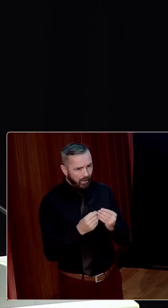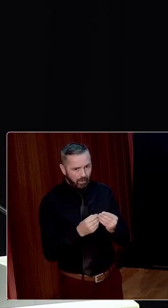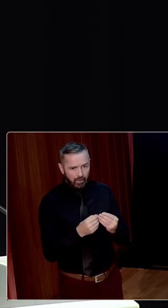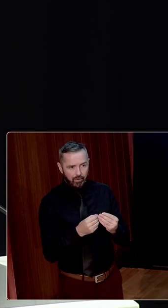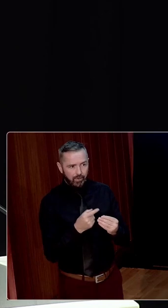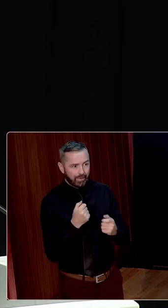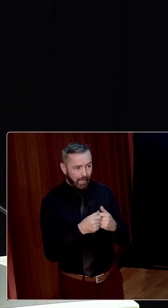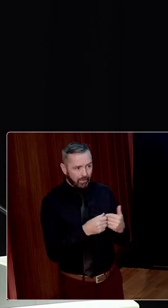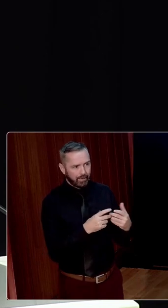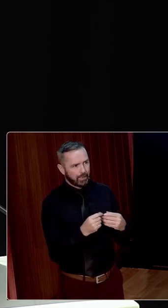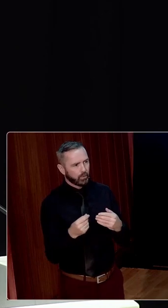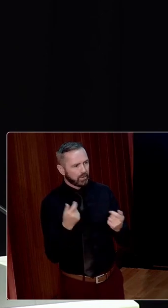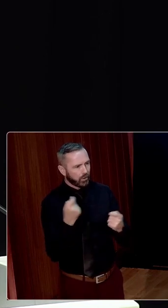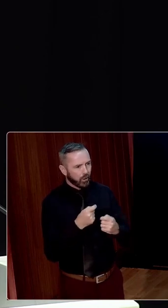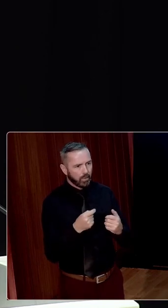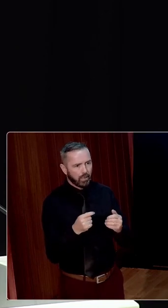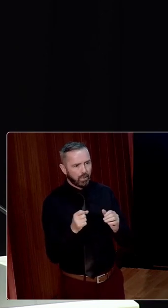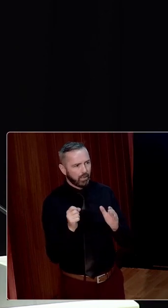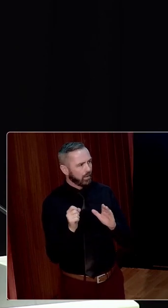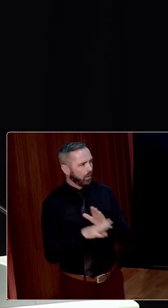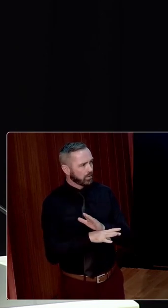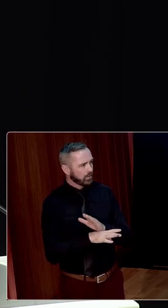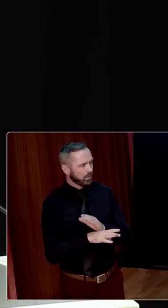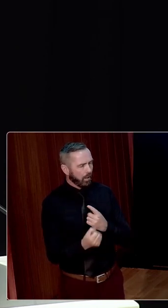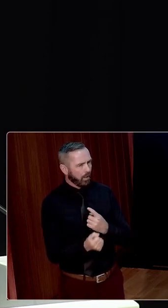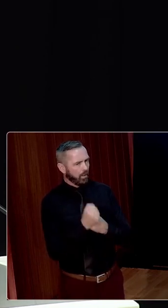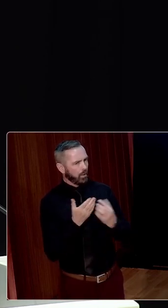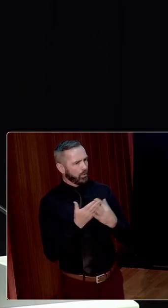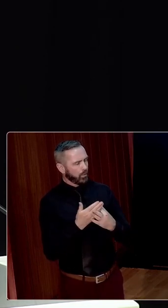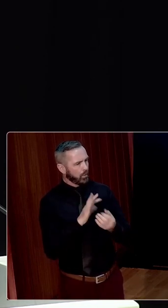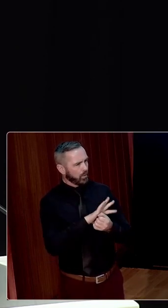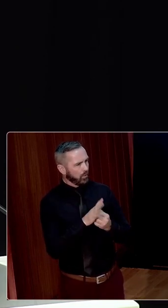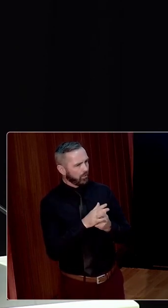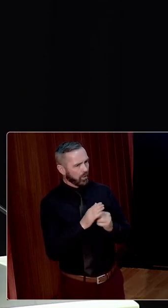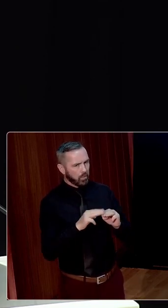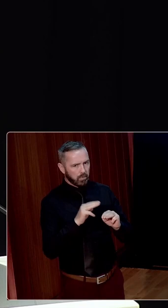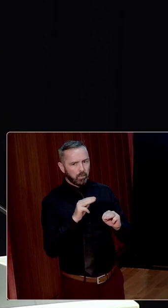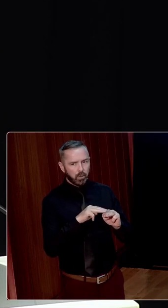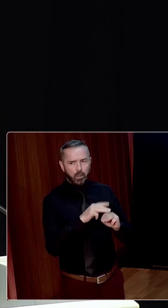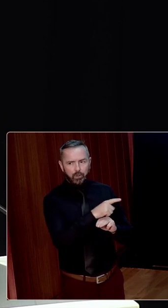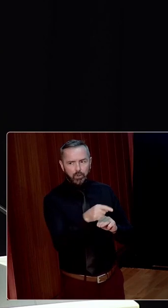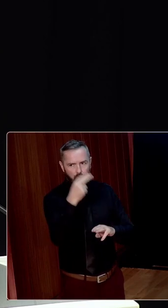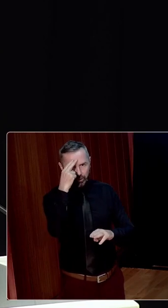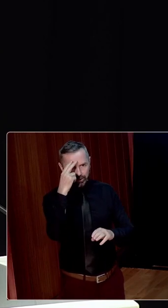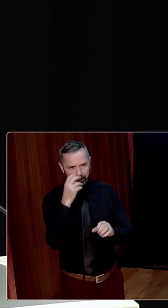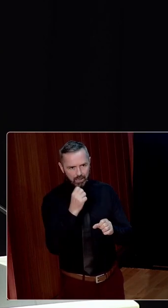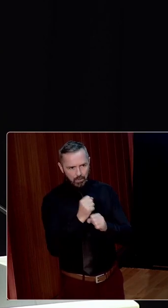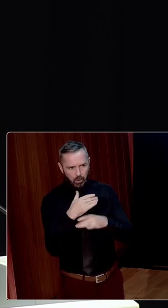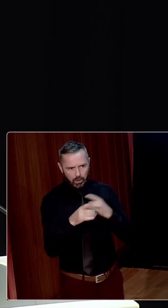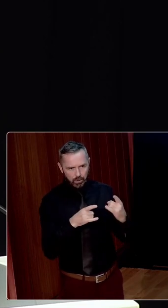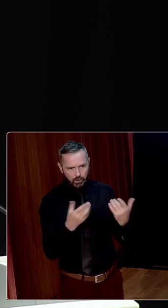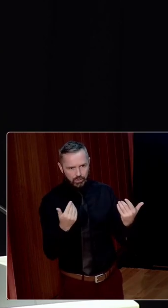And I was struck during Covid how many more of us have an understanding of what that actually did in terms of compounding her initial